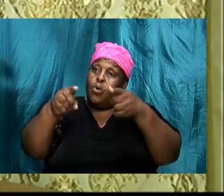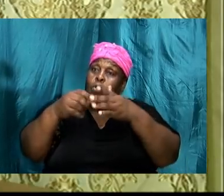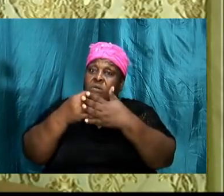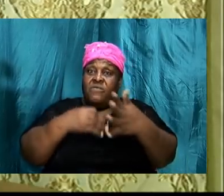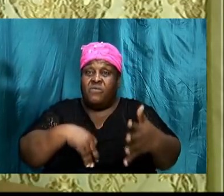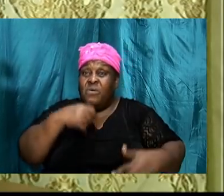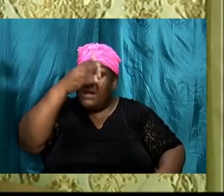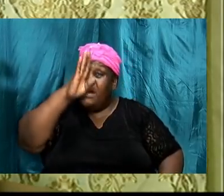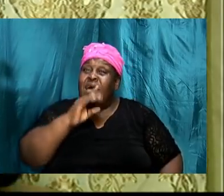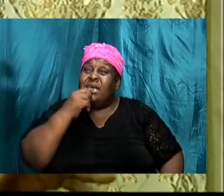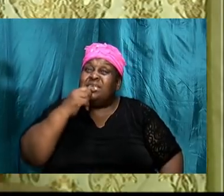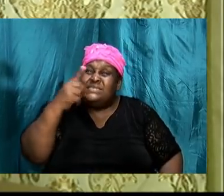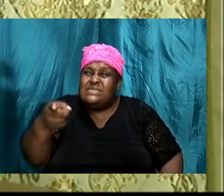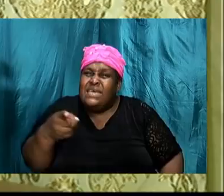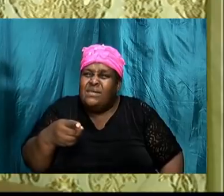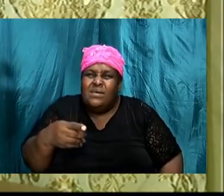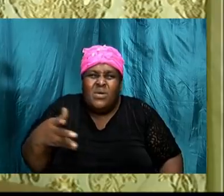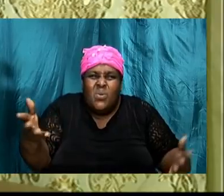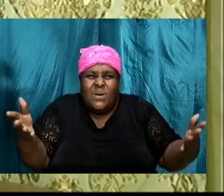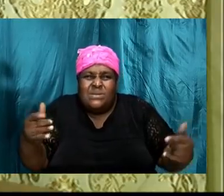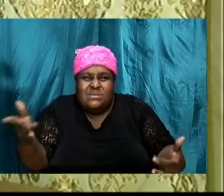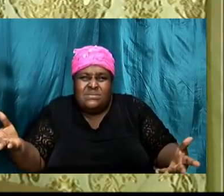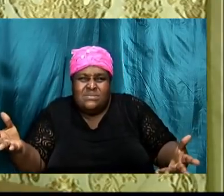Lord said don't cry man